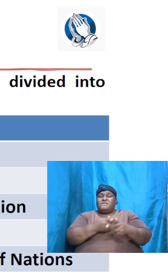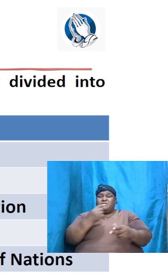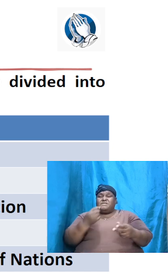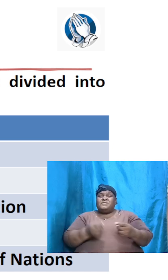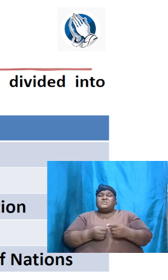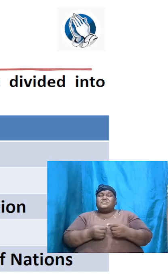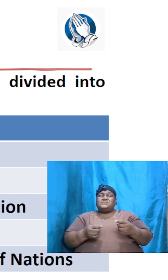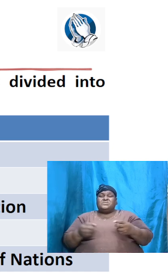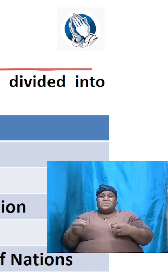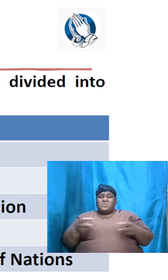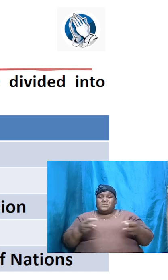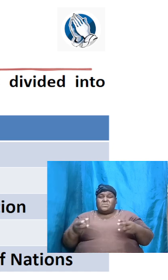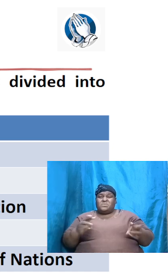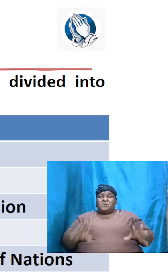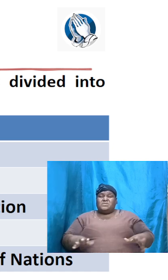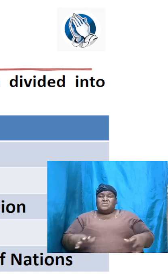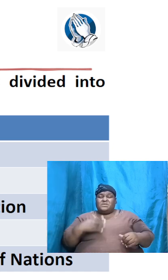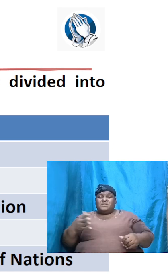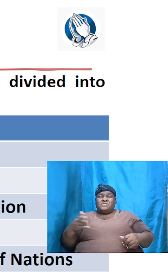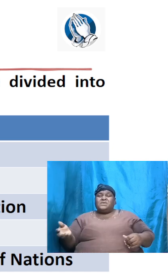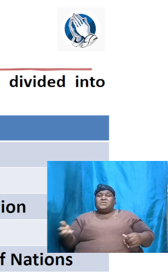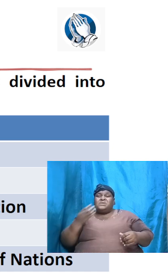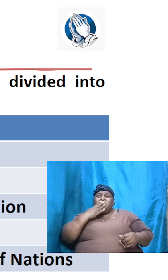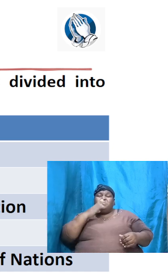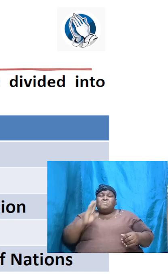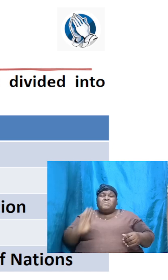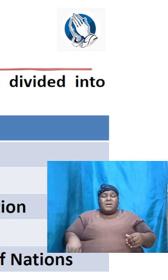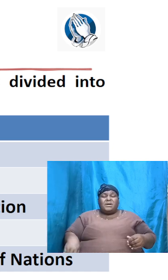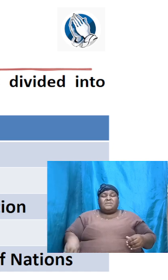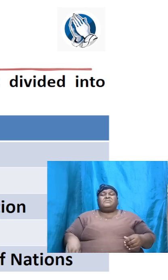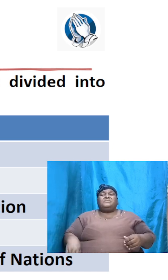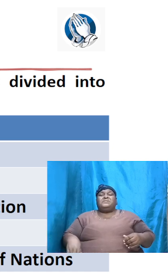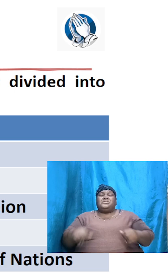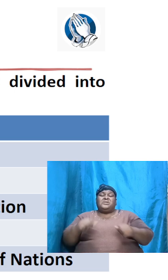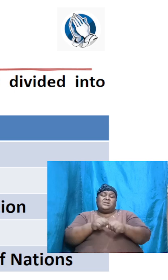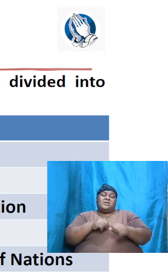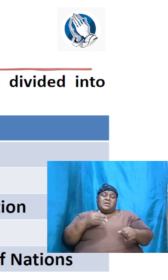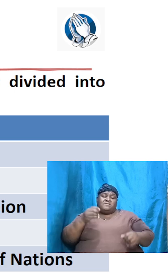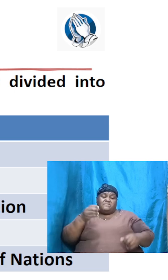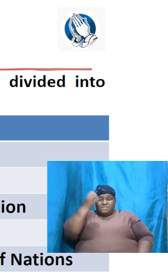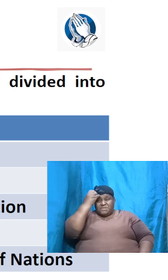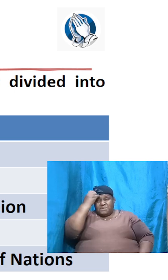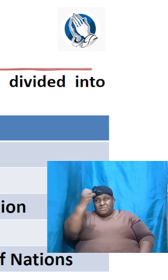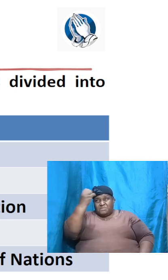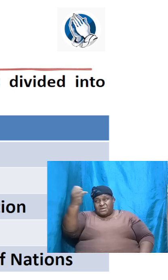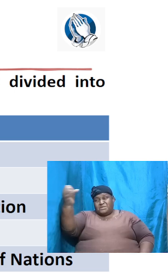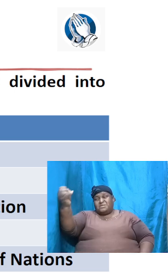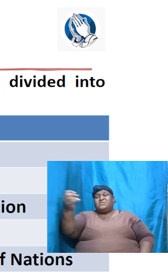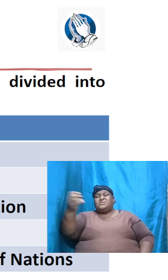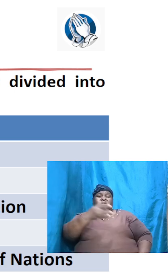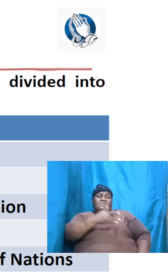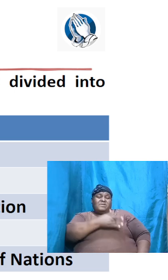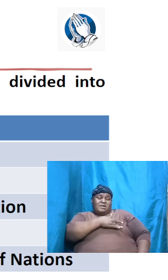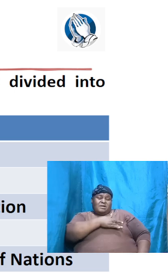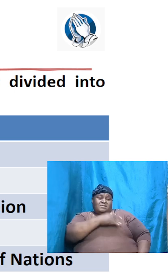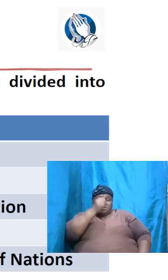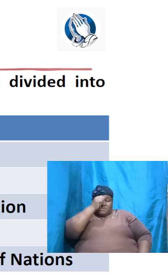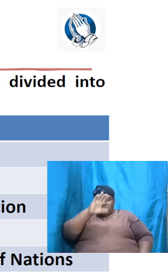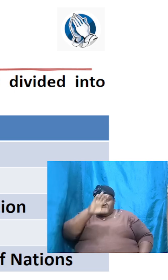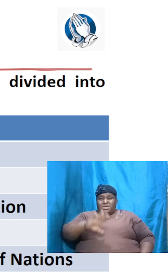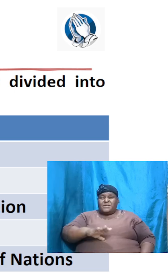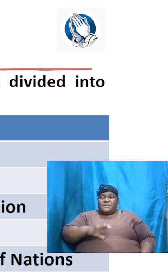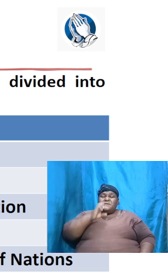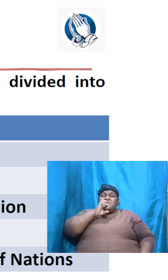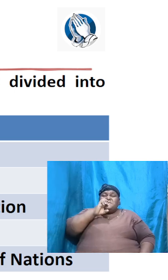so bad in that first period that after a while, every imagination of the heart of men was just